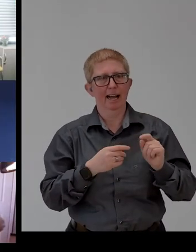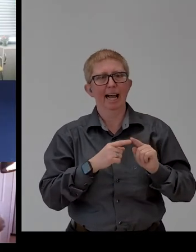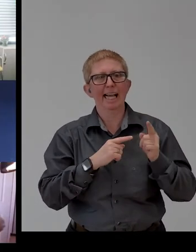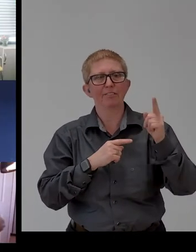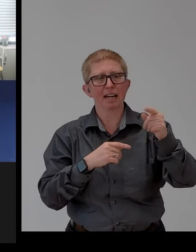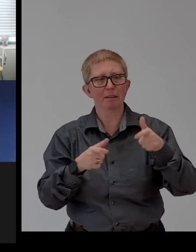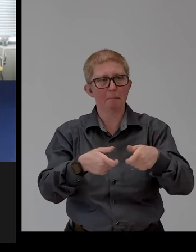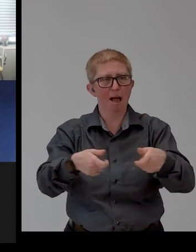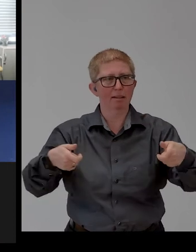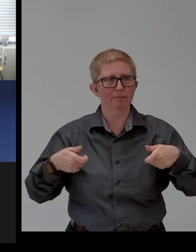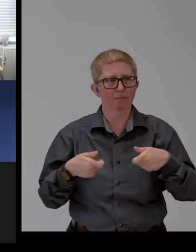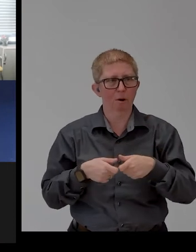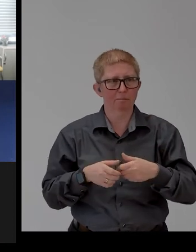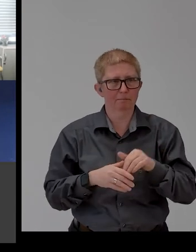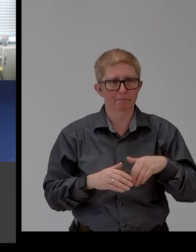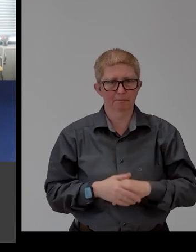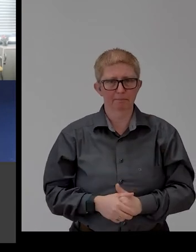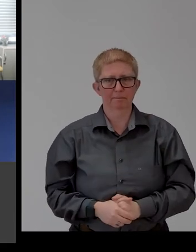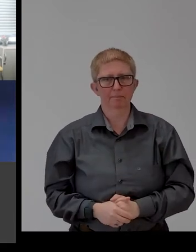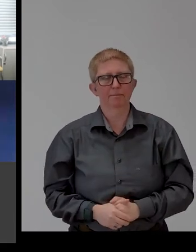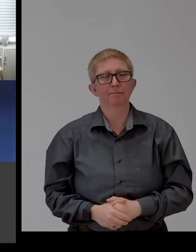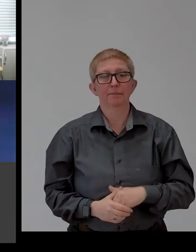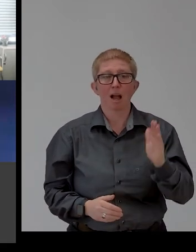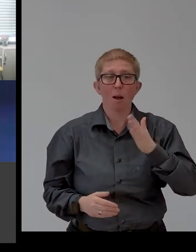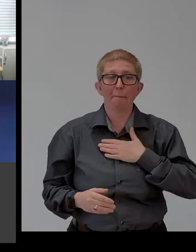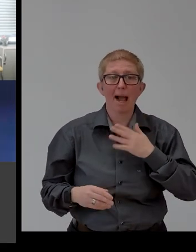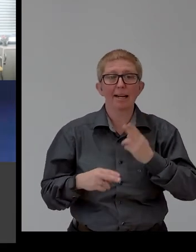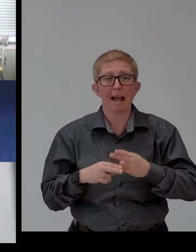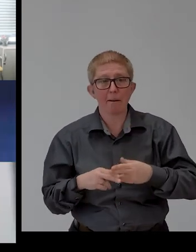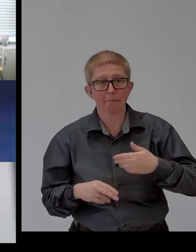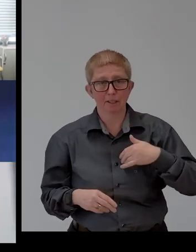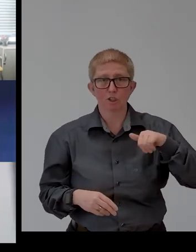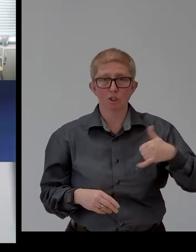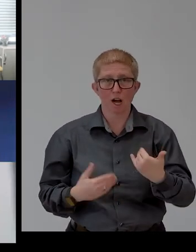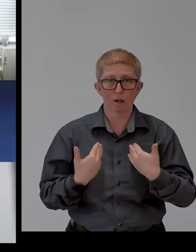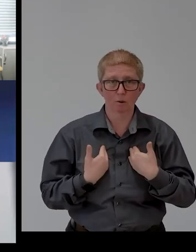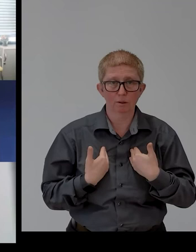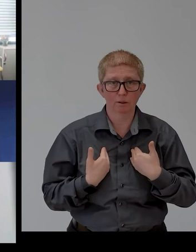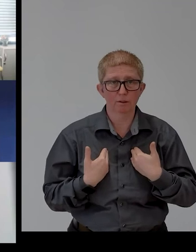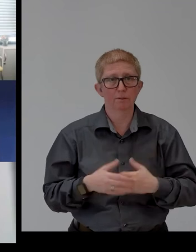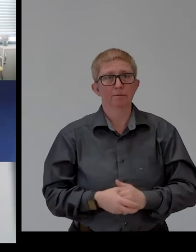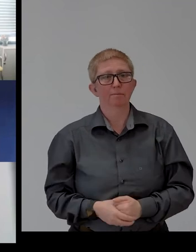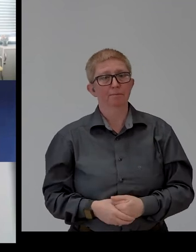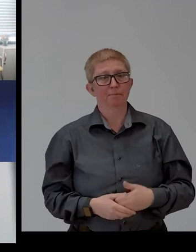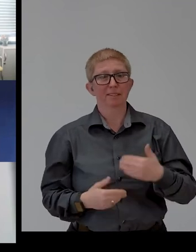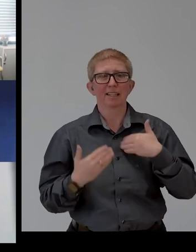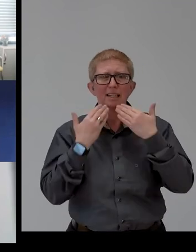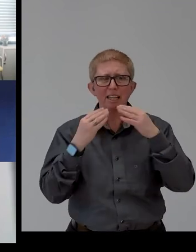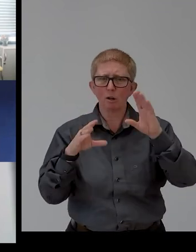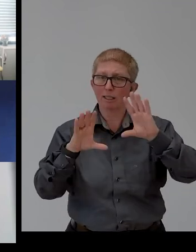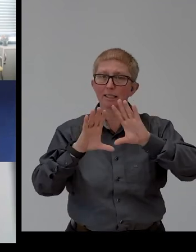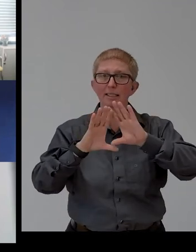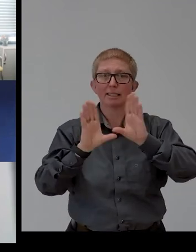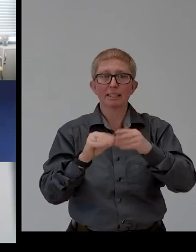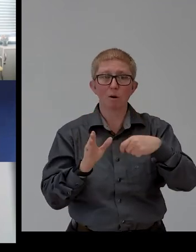Good evening. I'm Charudat Jado from Tata Consultancy Services. Thank you, Zero Project for recognizing our contribution